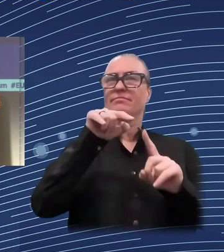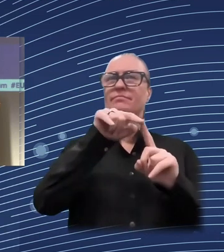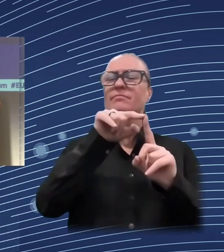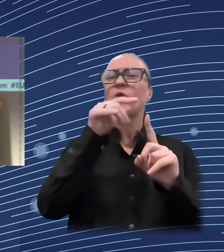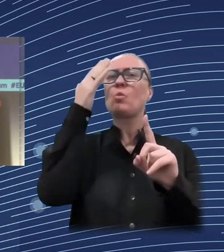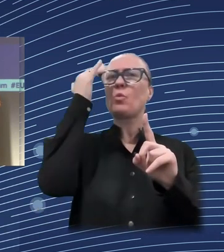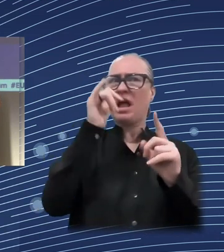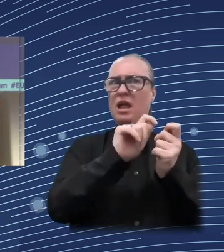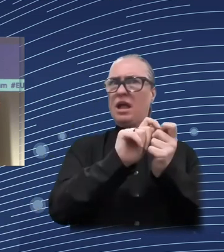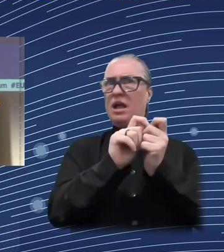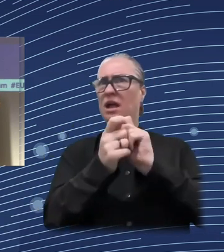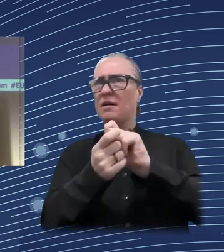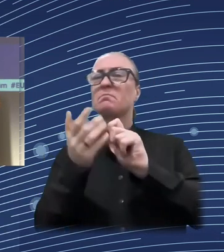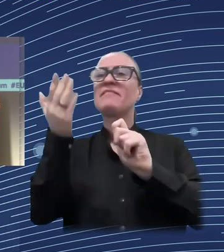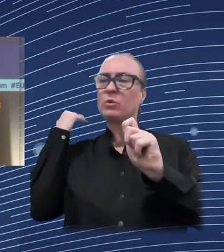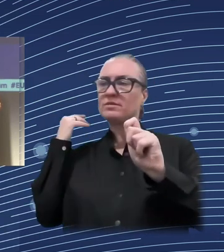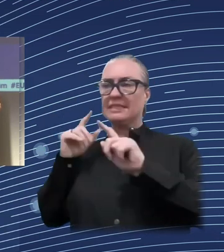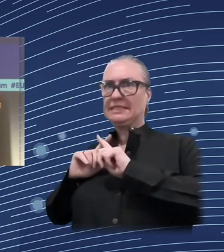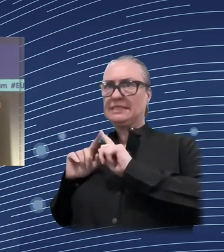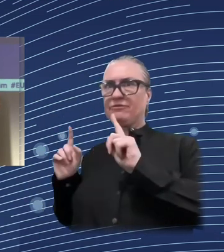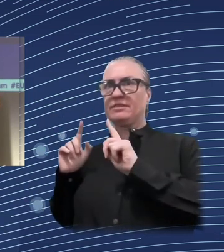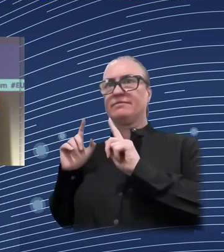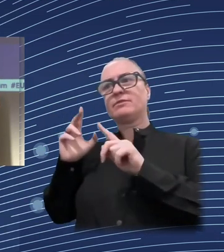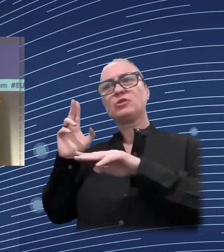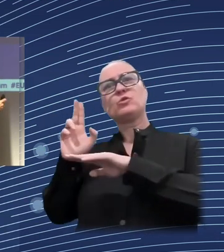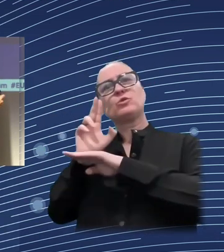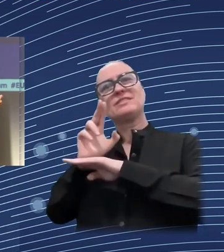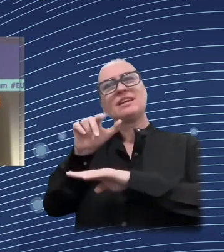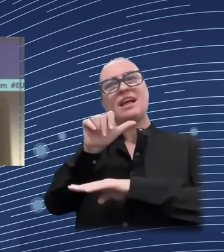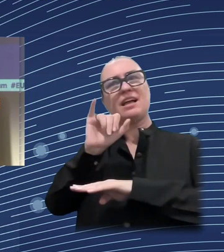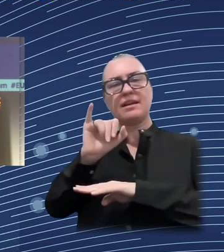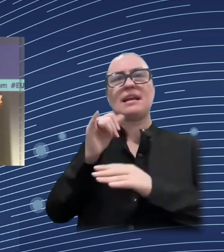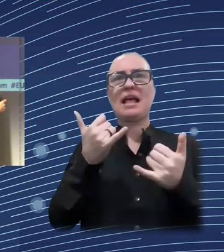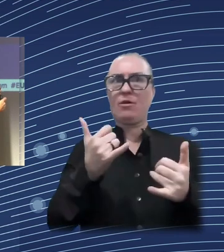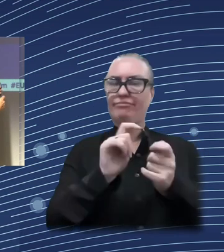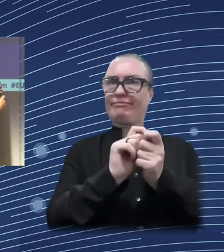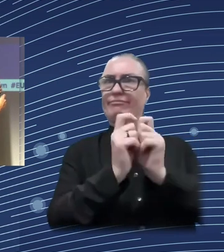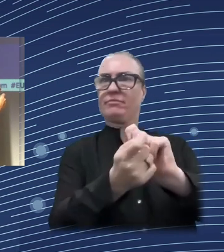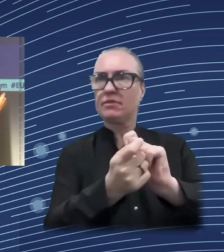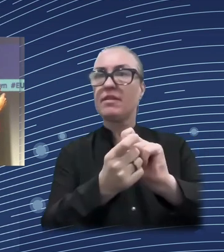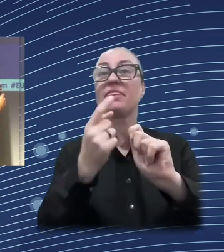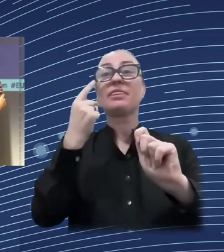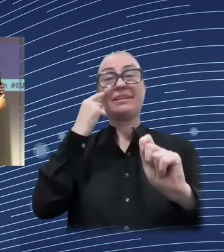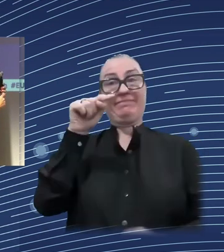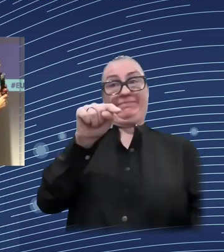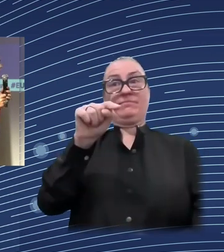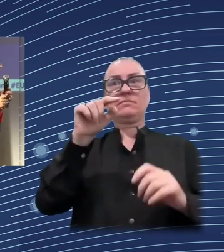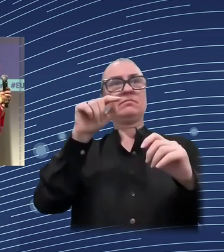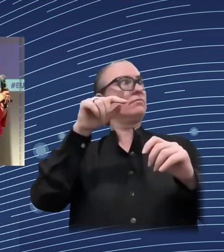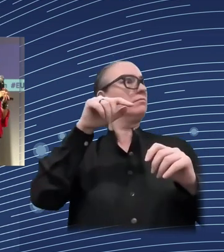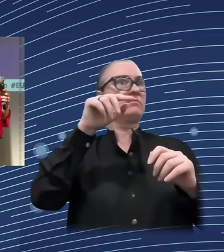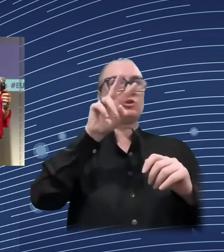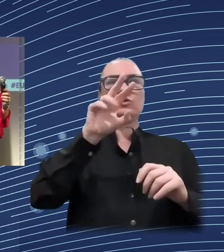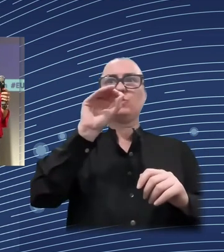mechanisms at work. Exactly because there are major transformation ongoing,